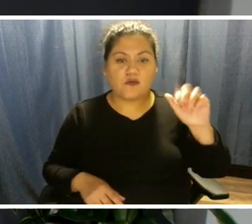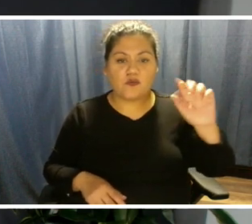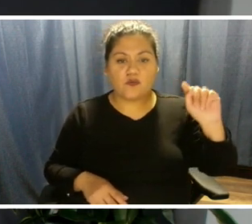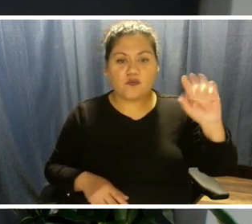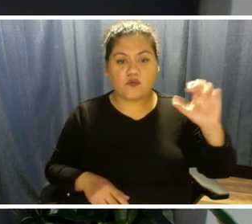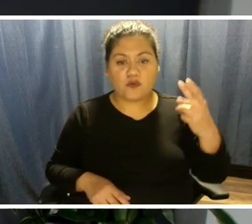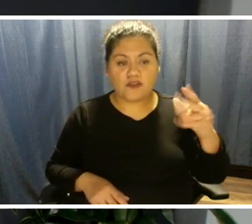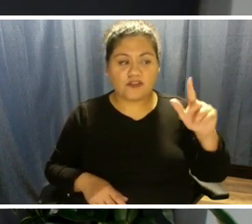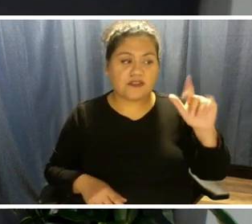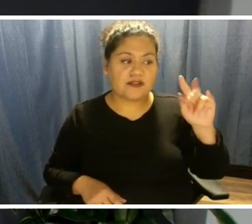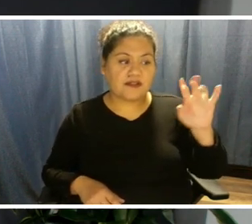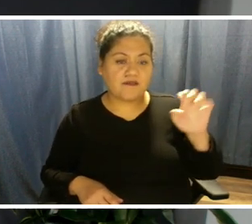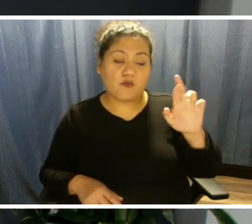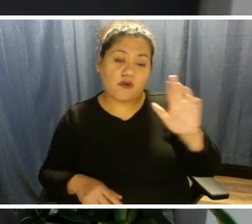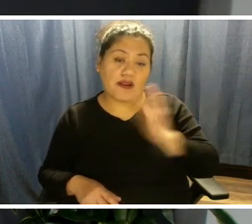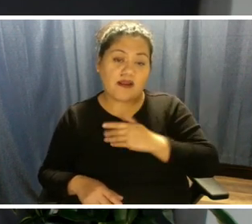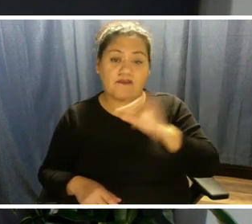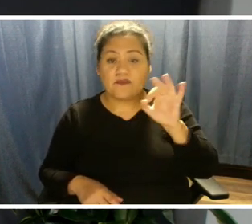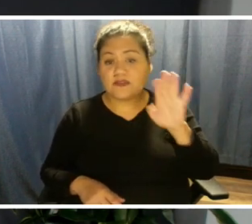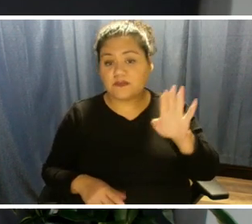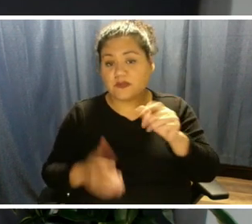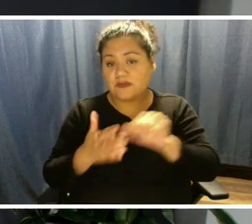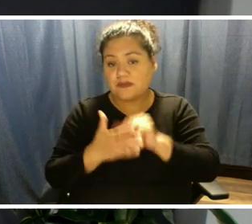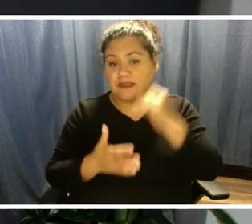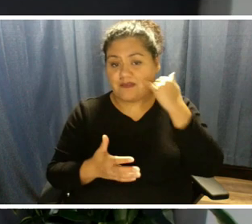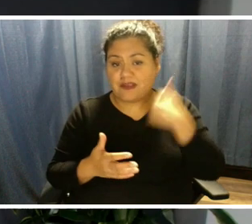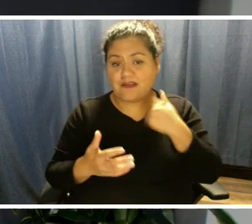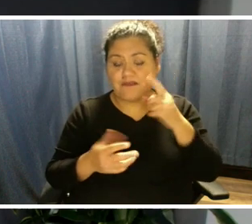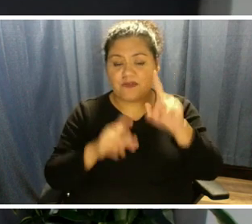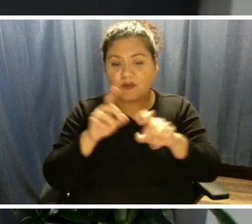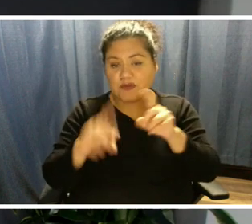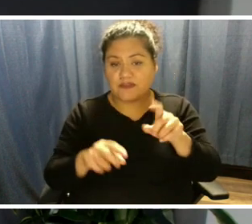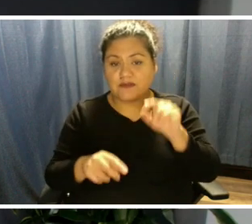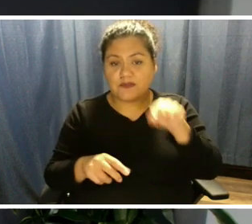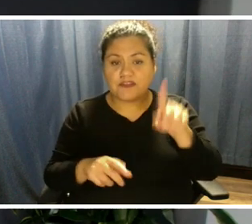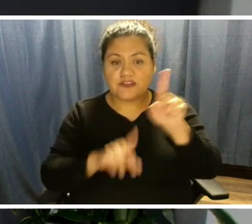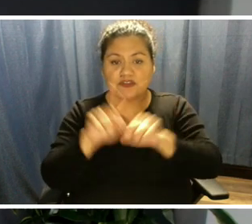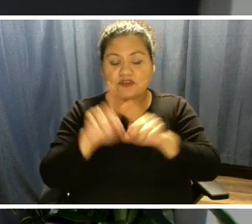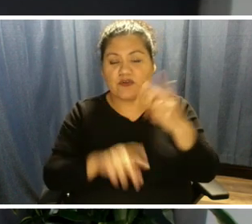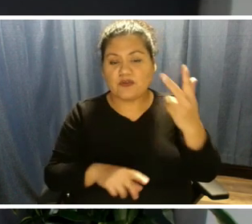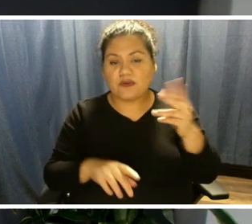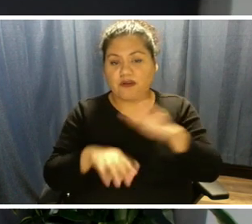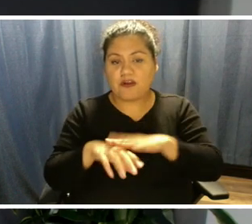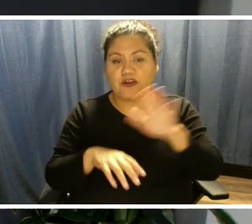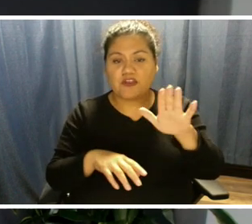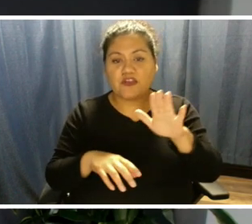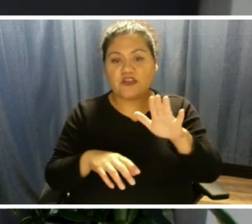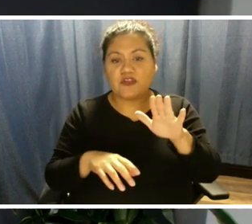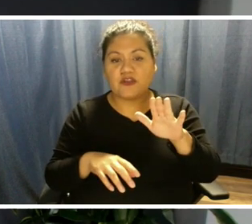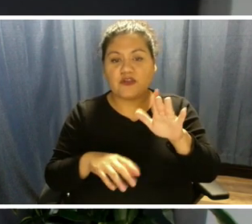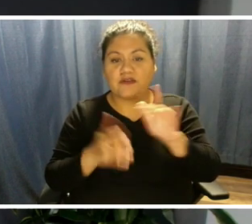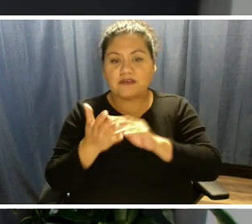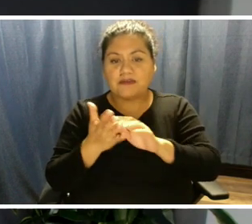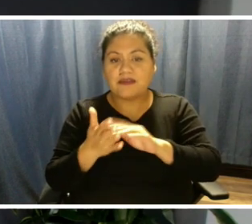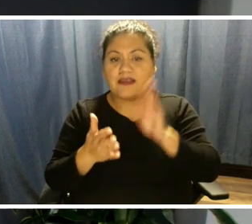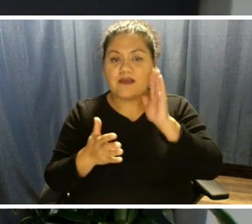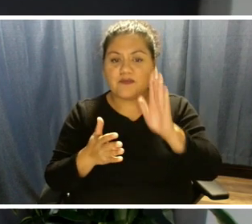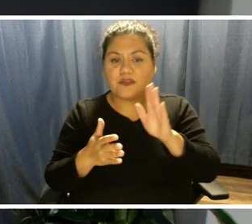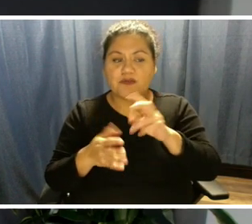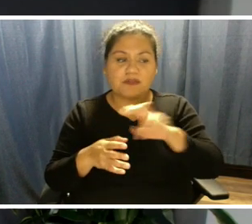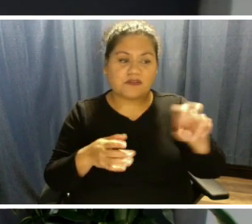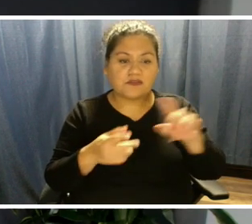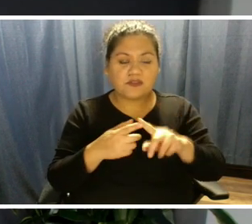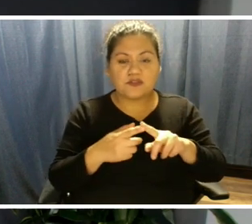If you have a question, you can press star 3 on your phone keypad at any time, and you'll be placed in line to speak with a member of our team.